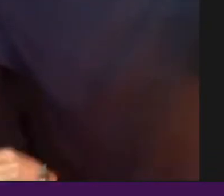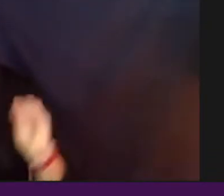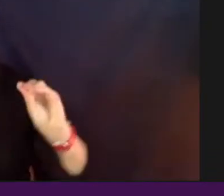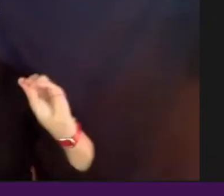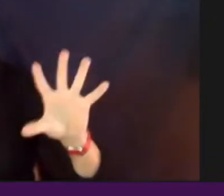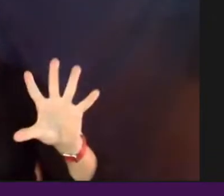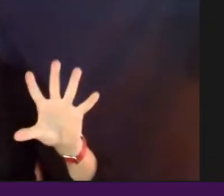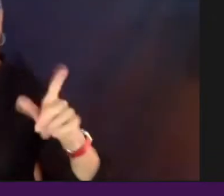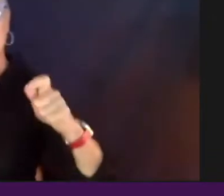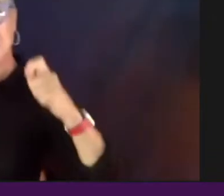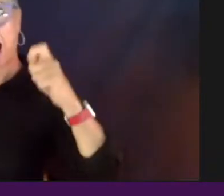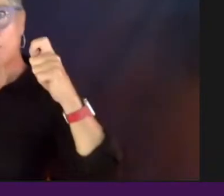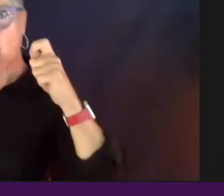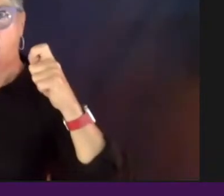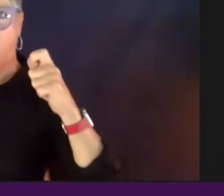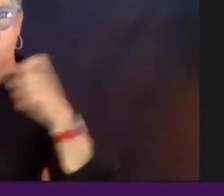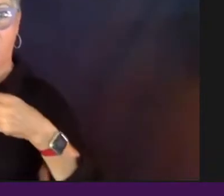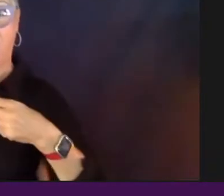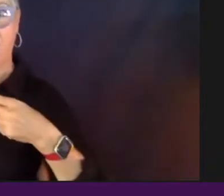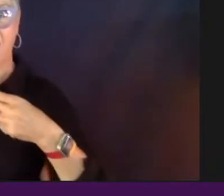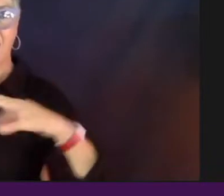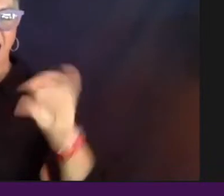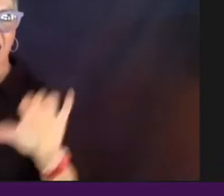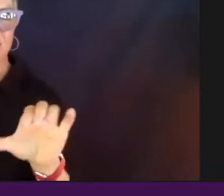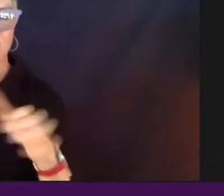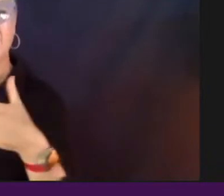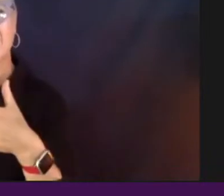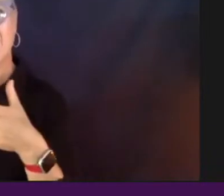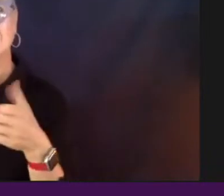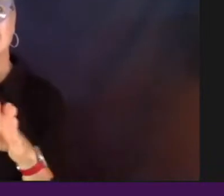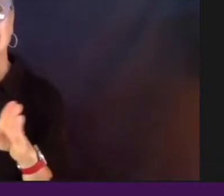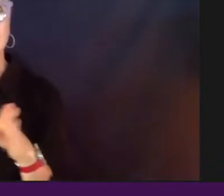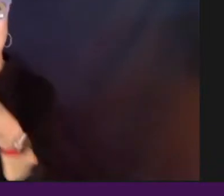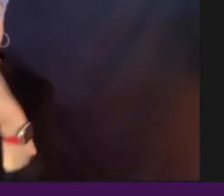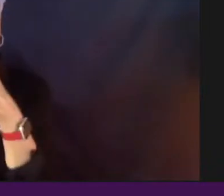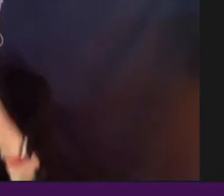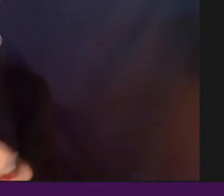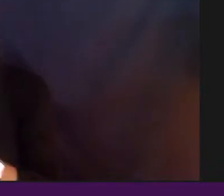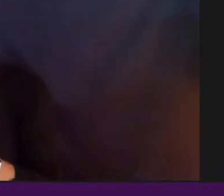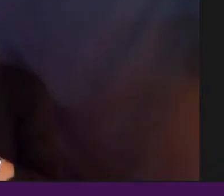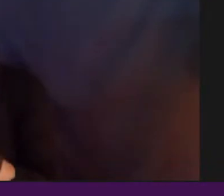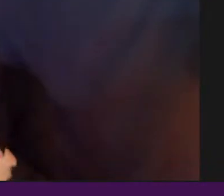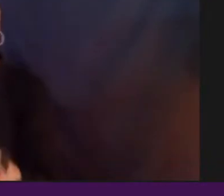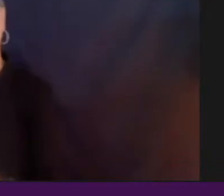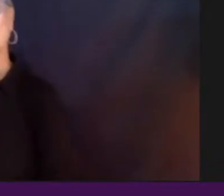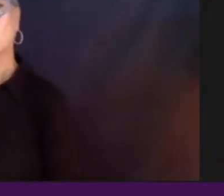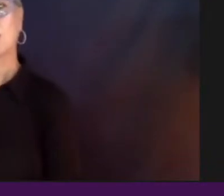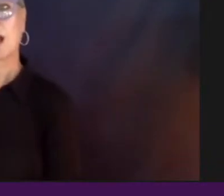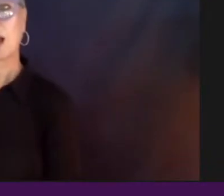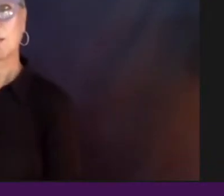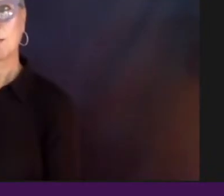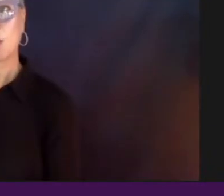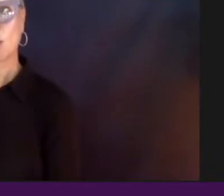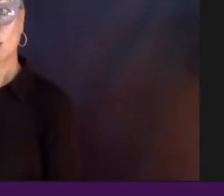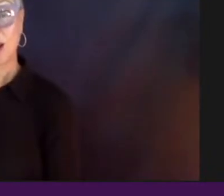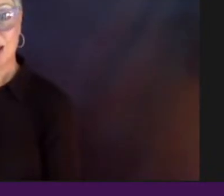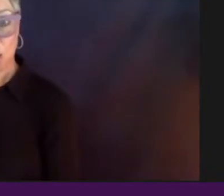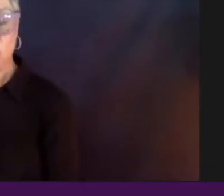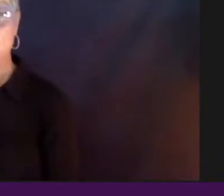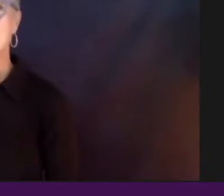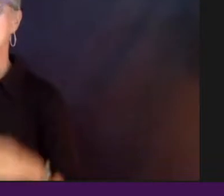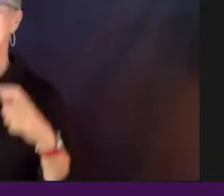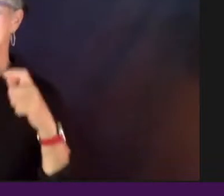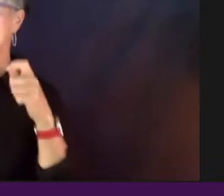Action, which is going to air alongside the American Masters on, on Rita Moreno. And basically it's a film that's really